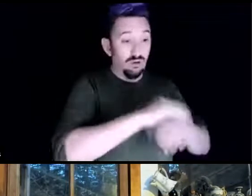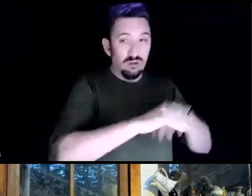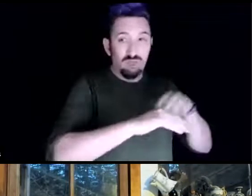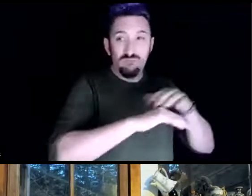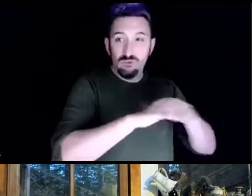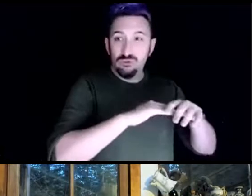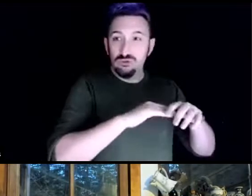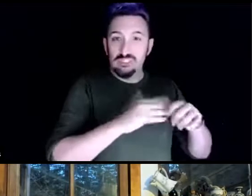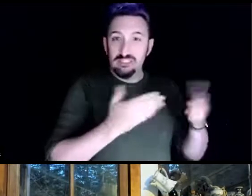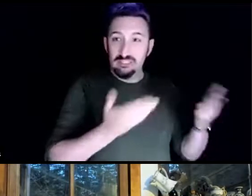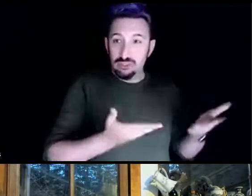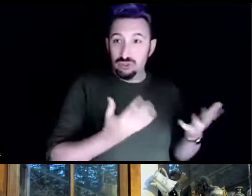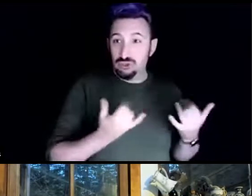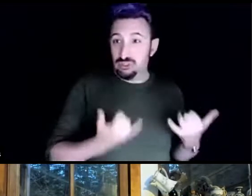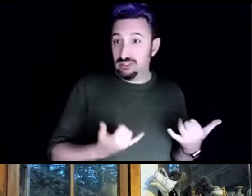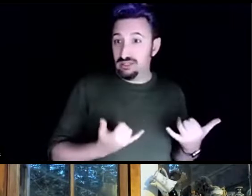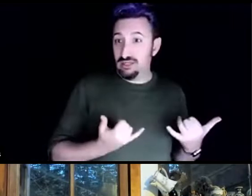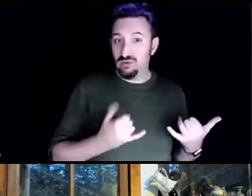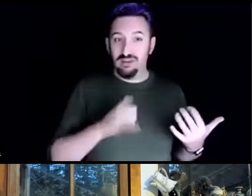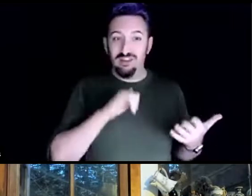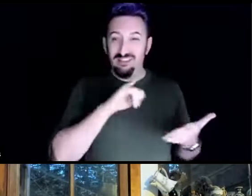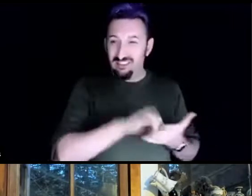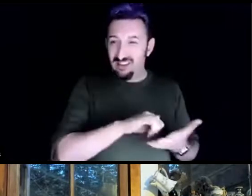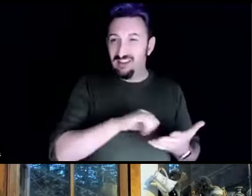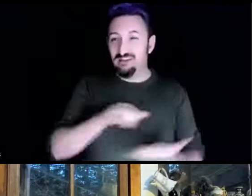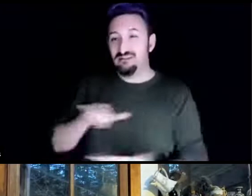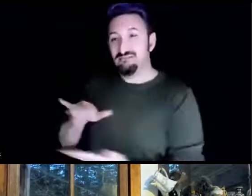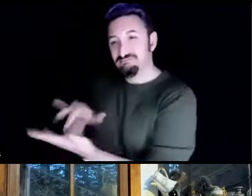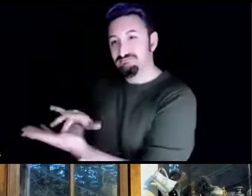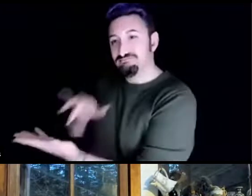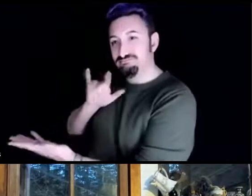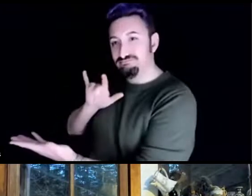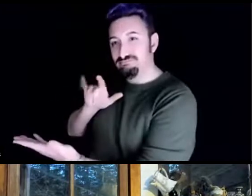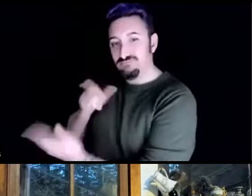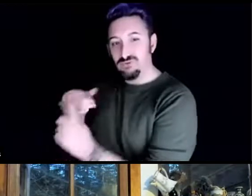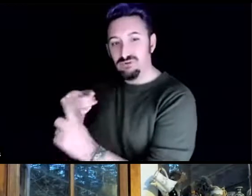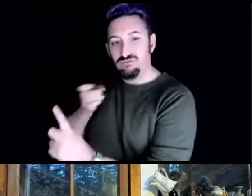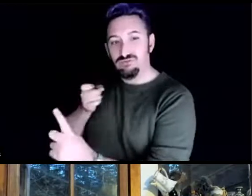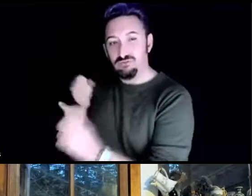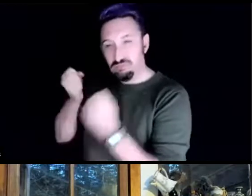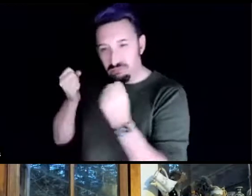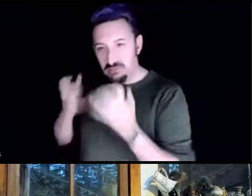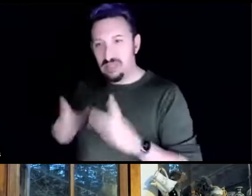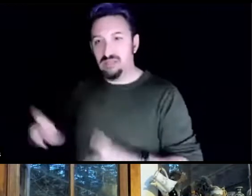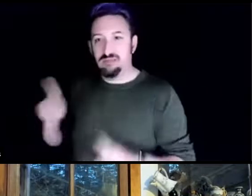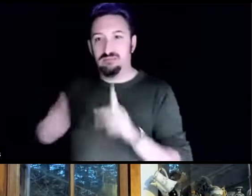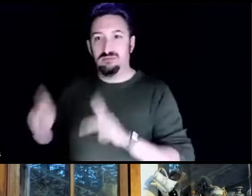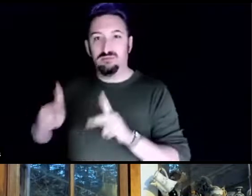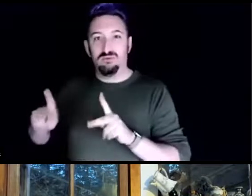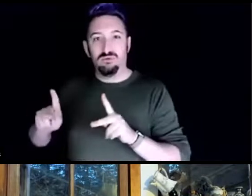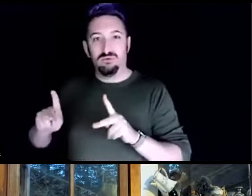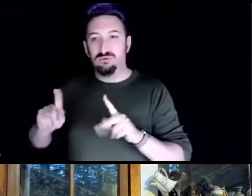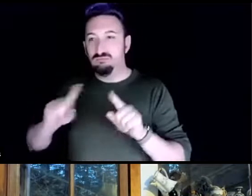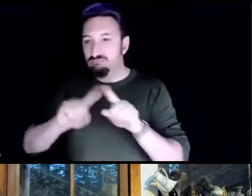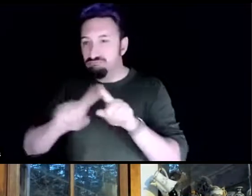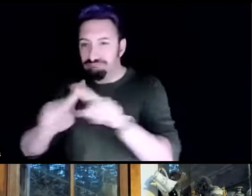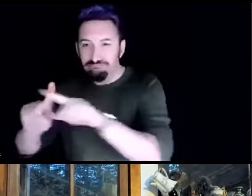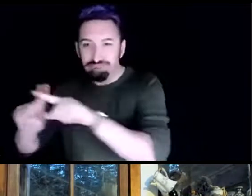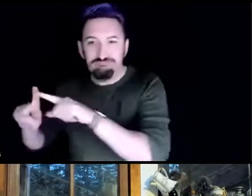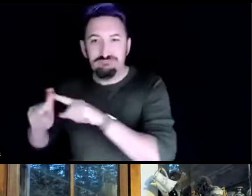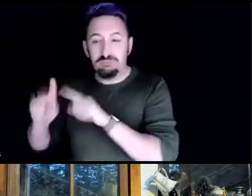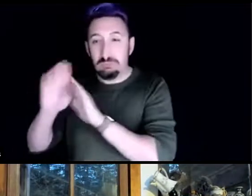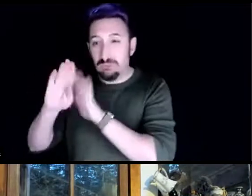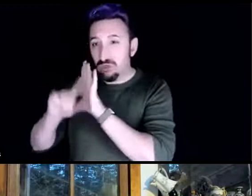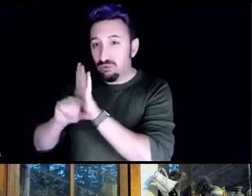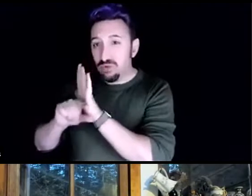has been built off the lives of many people from diverse backgrounds. Whether it be the indigenous, the